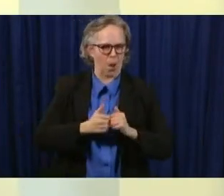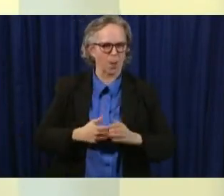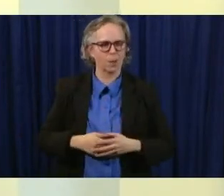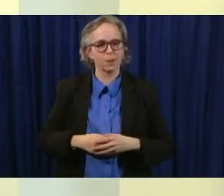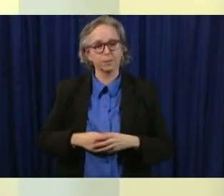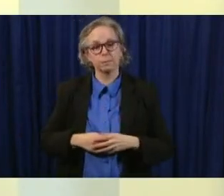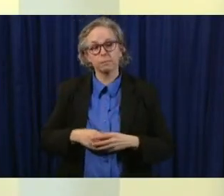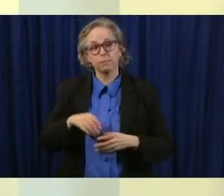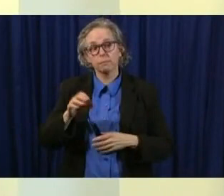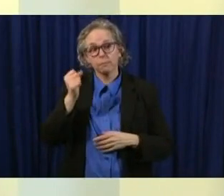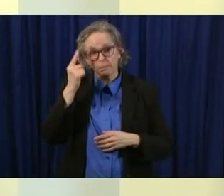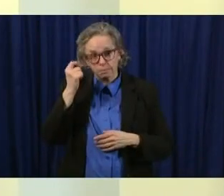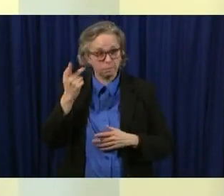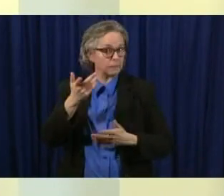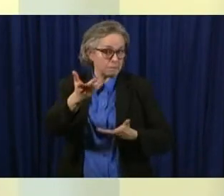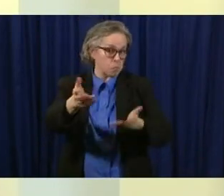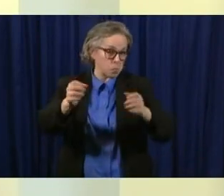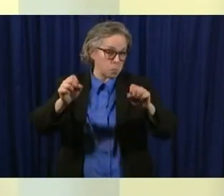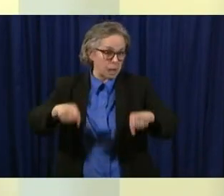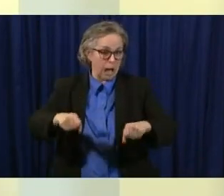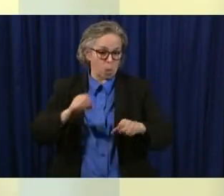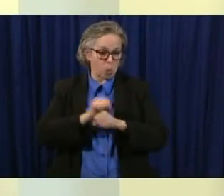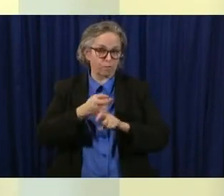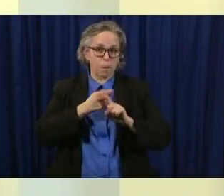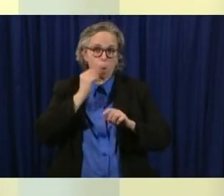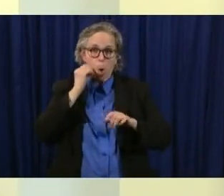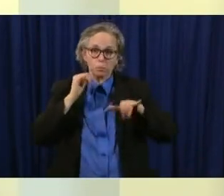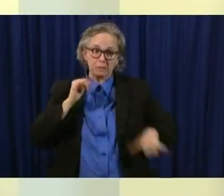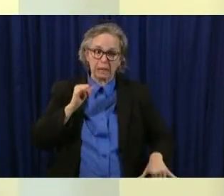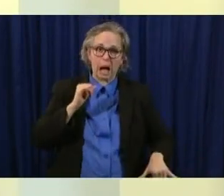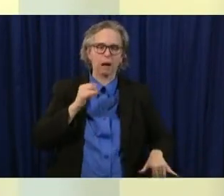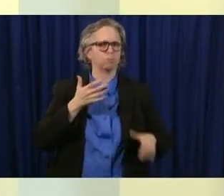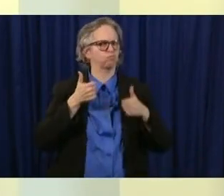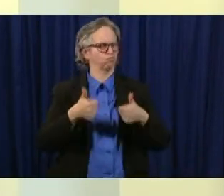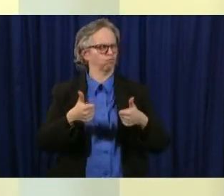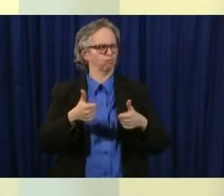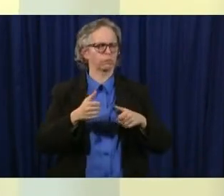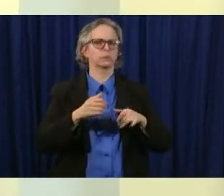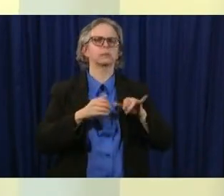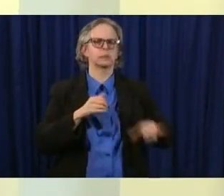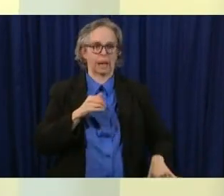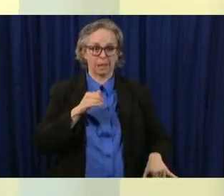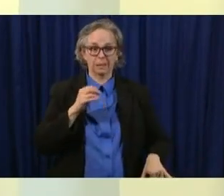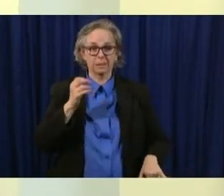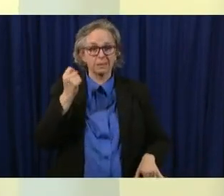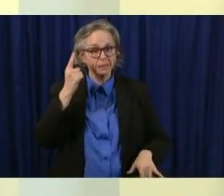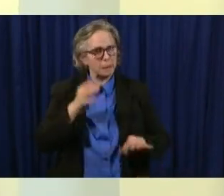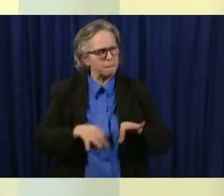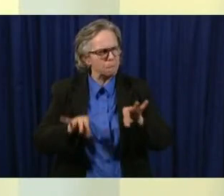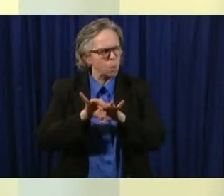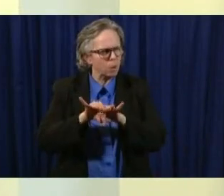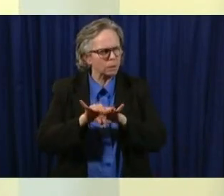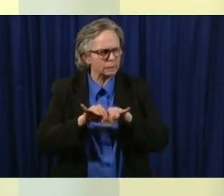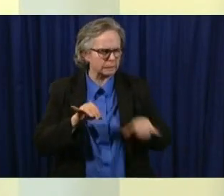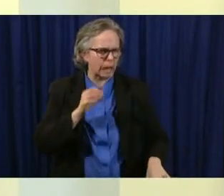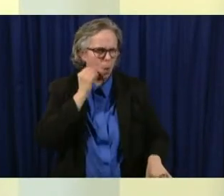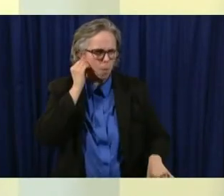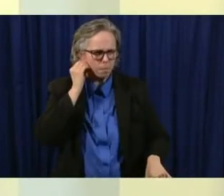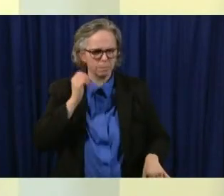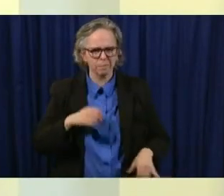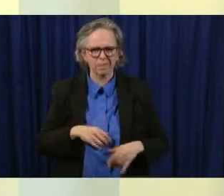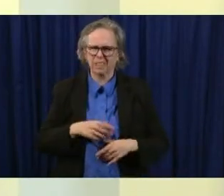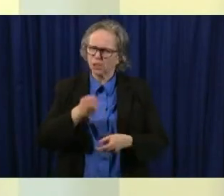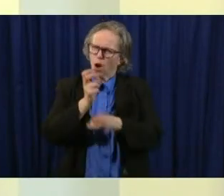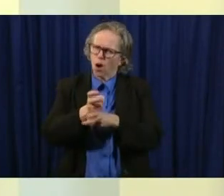you know most of the movement still down it's really important right now because this is this is a this is a difficult time and i i